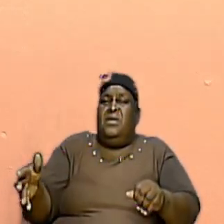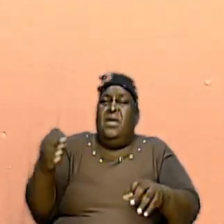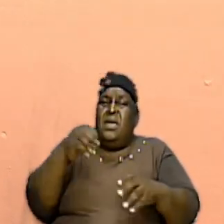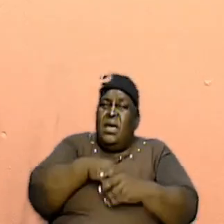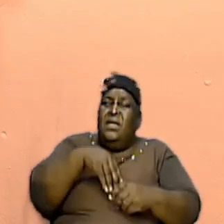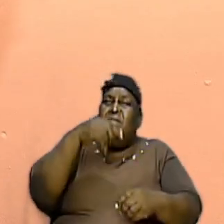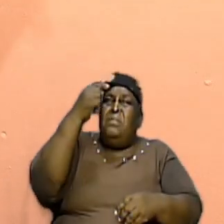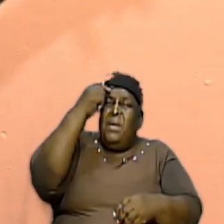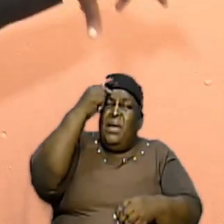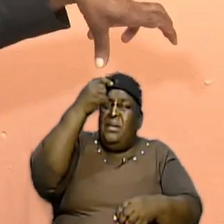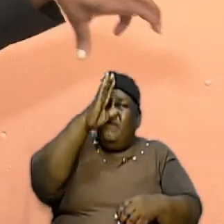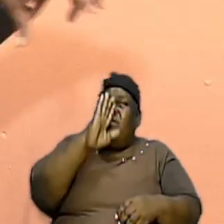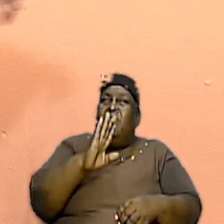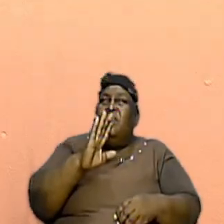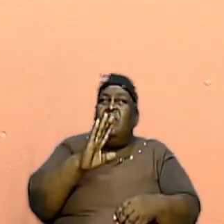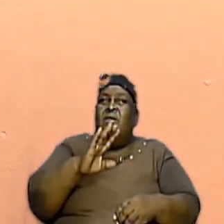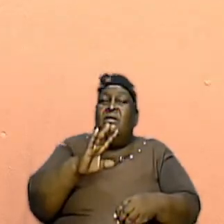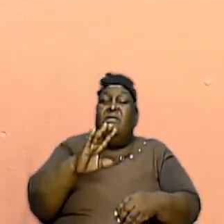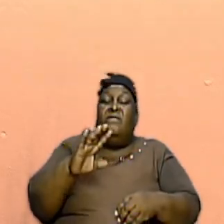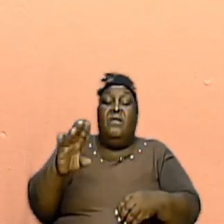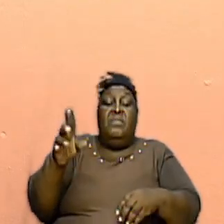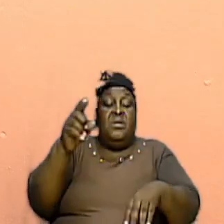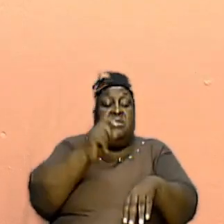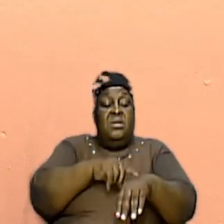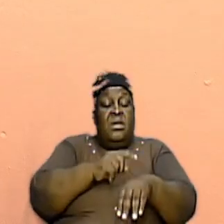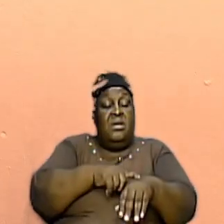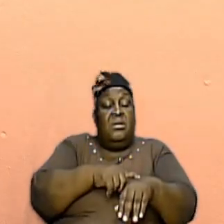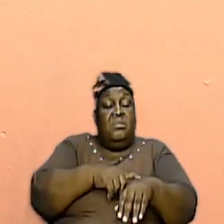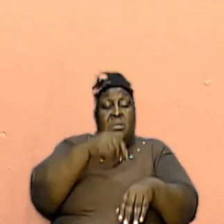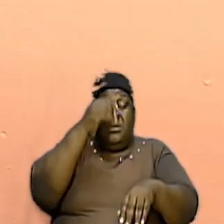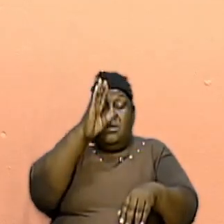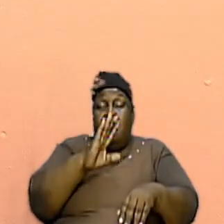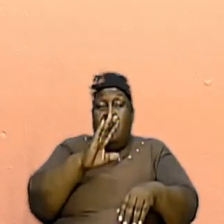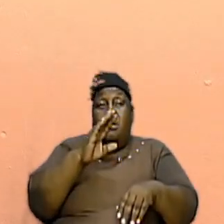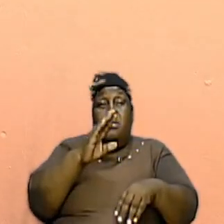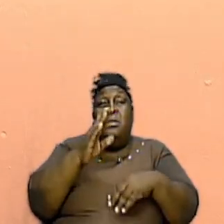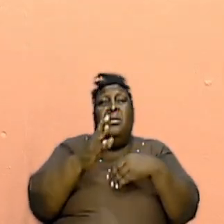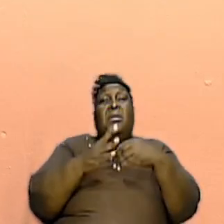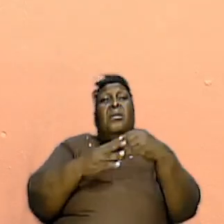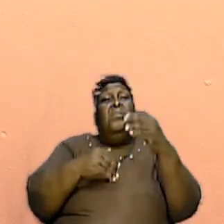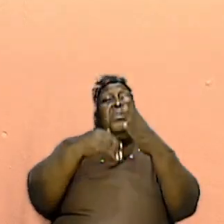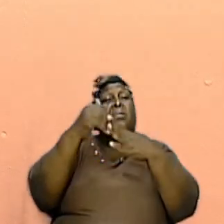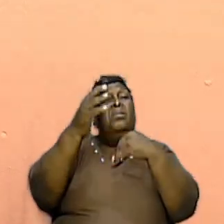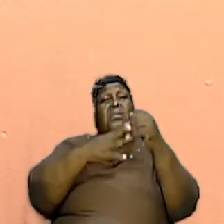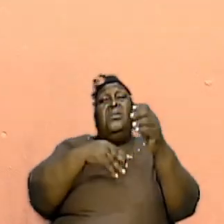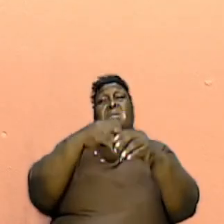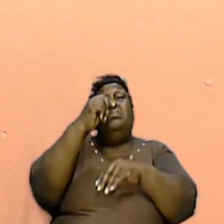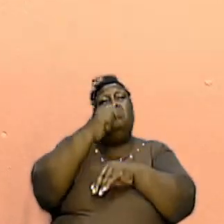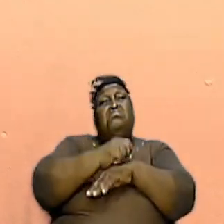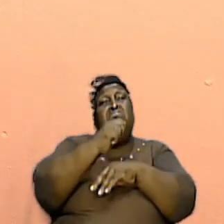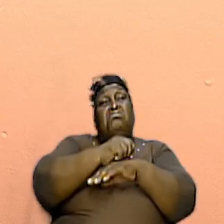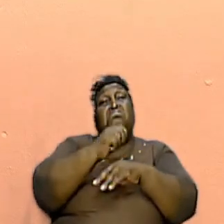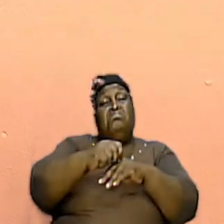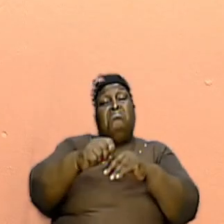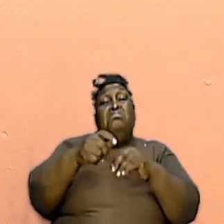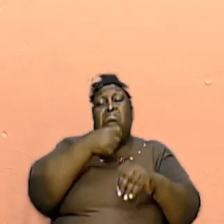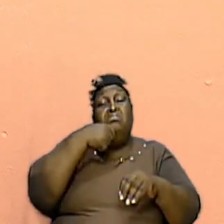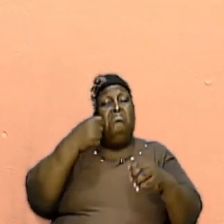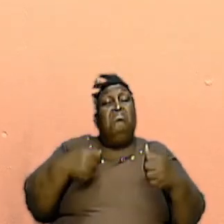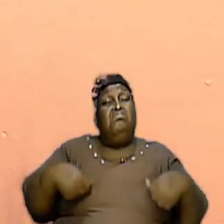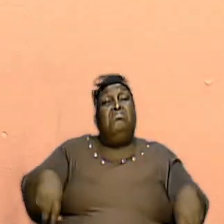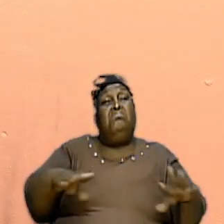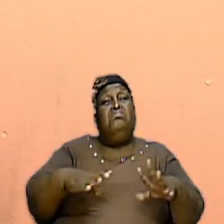The Mind Of God From The Moment He Set That Thing Up Back There And It Means Everything To Him